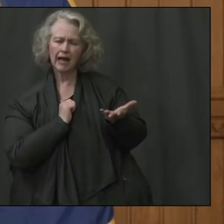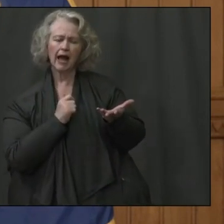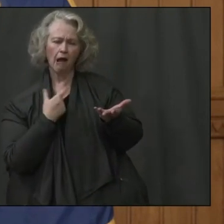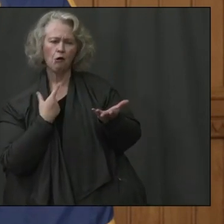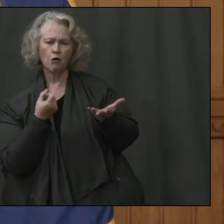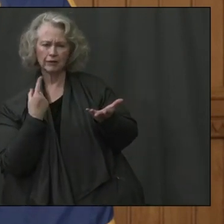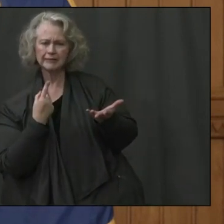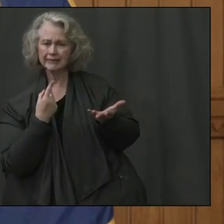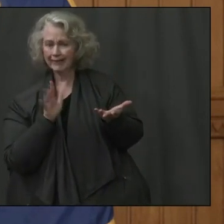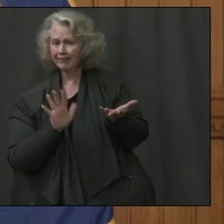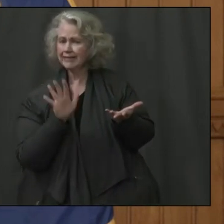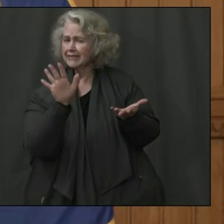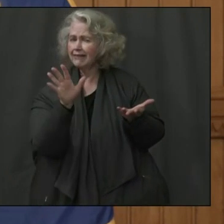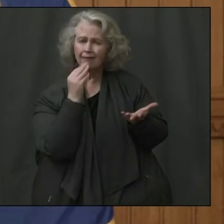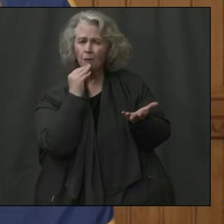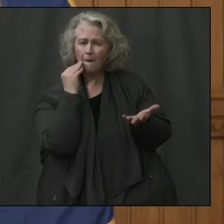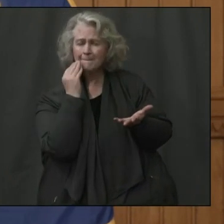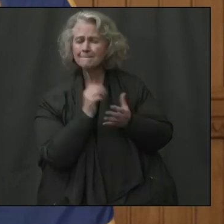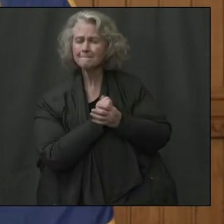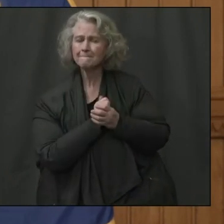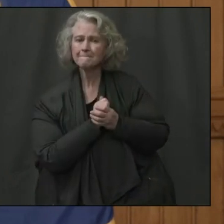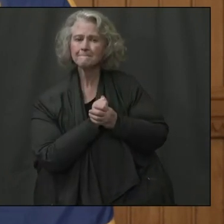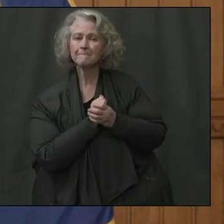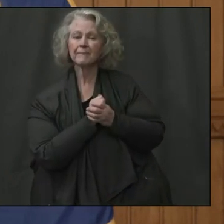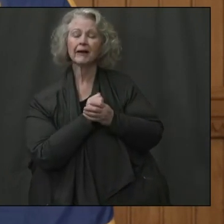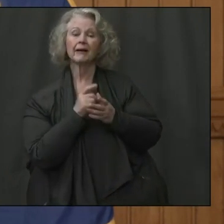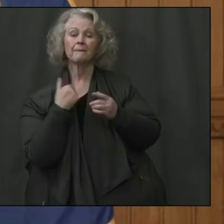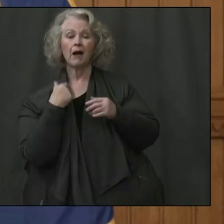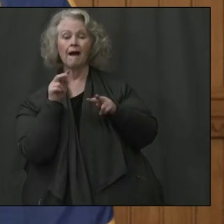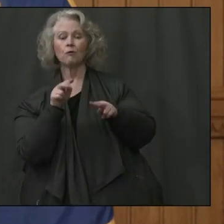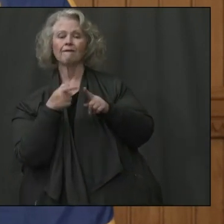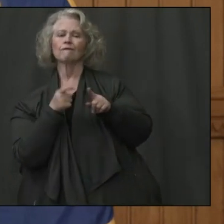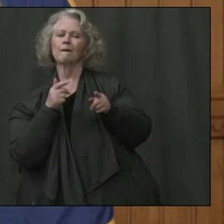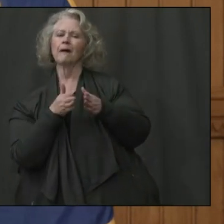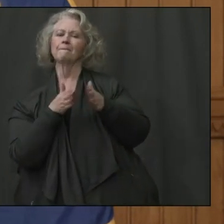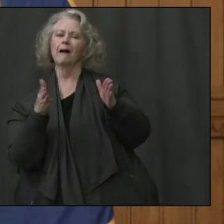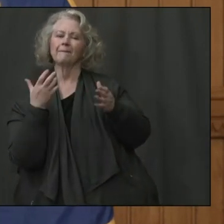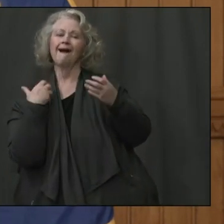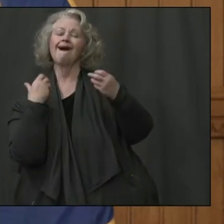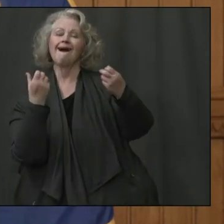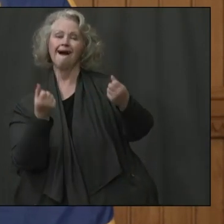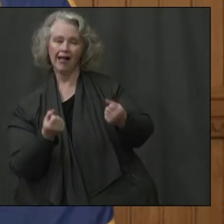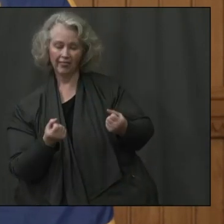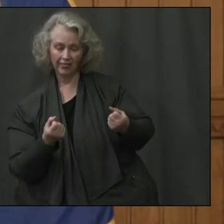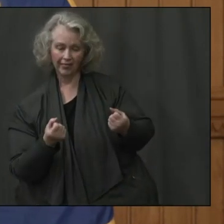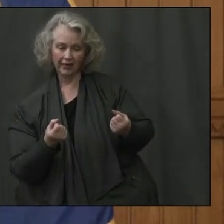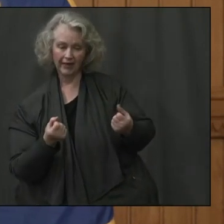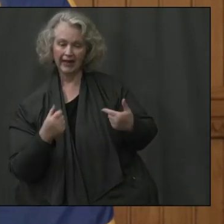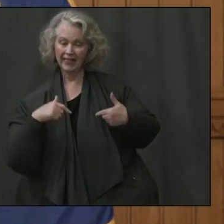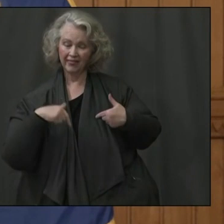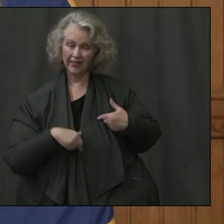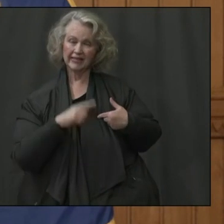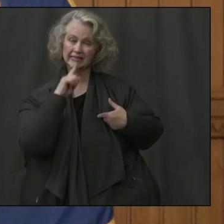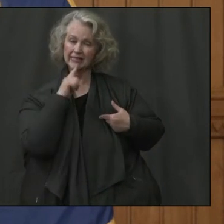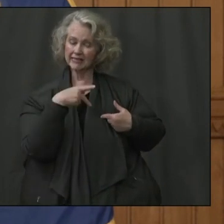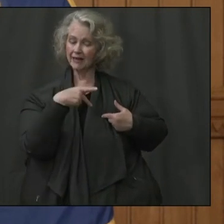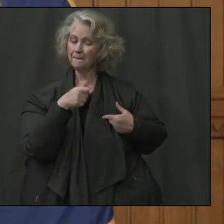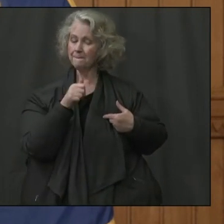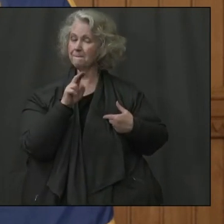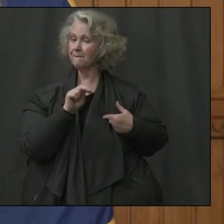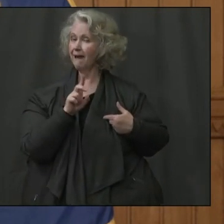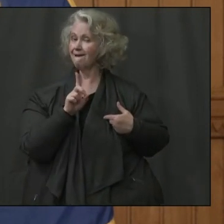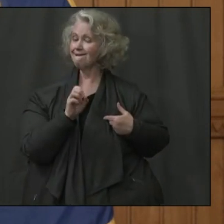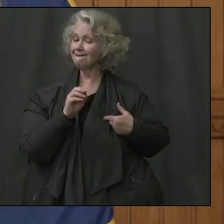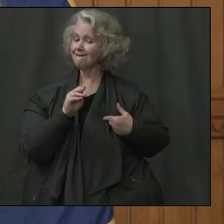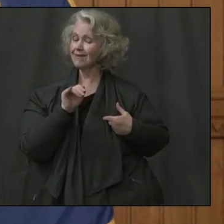the nursing homes, this is their home. But from a public health perspective, knowing that we're currently in a pandemic situation that